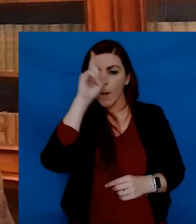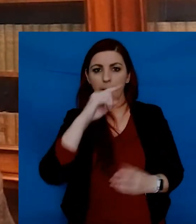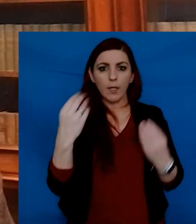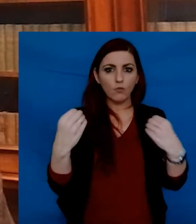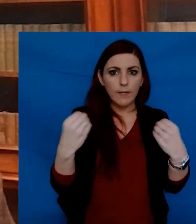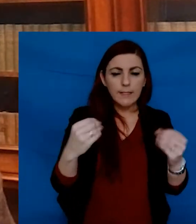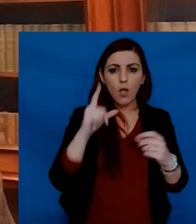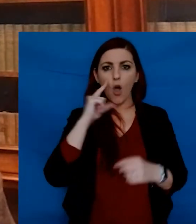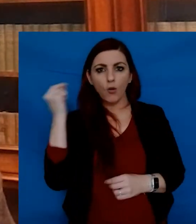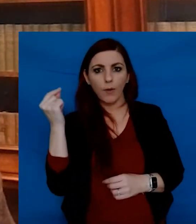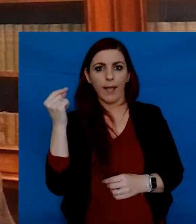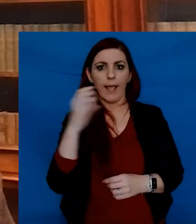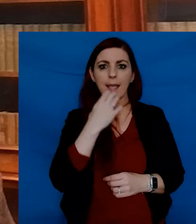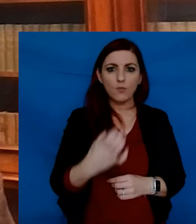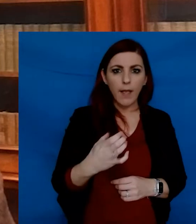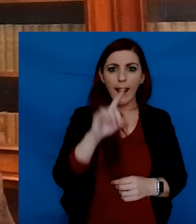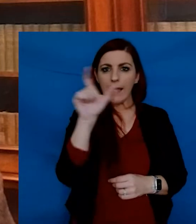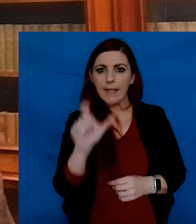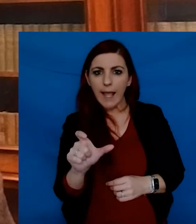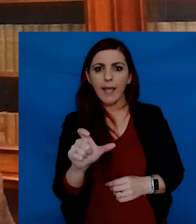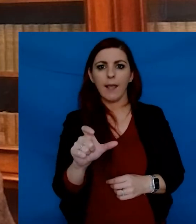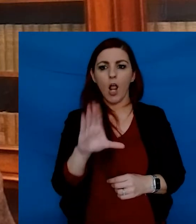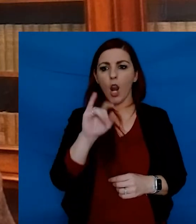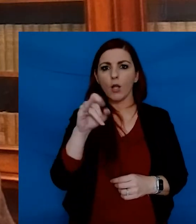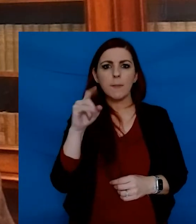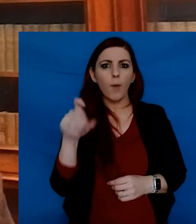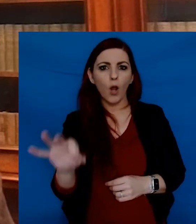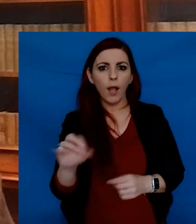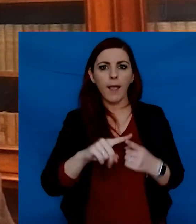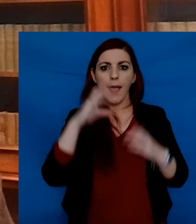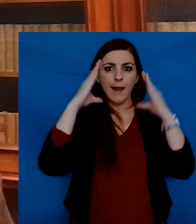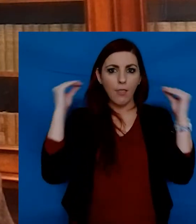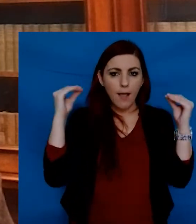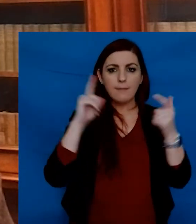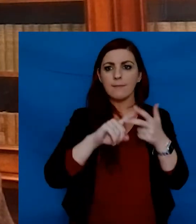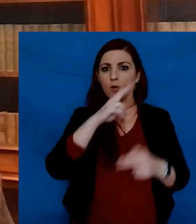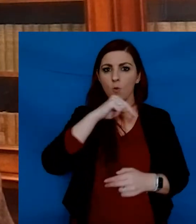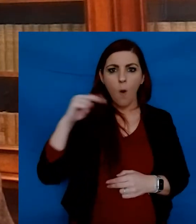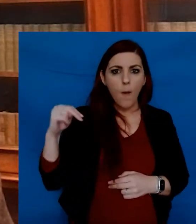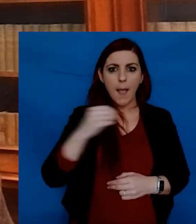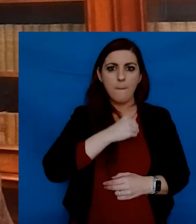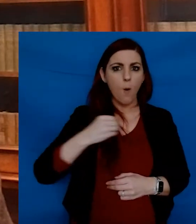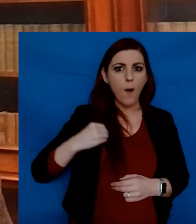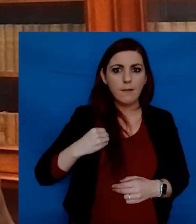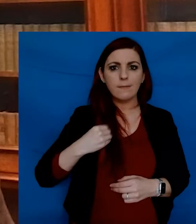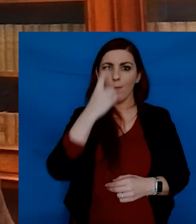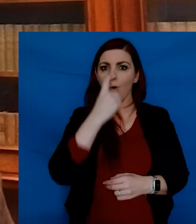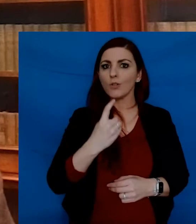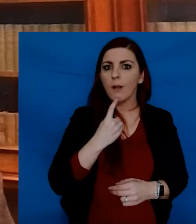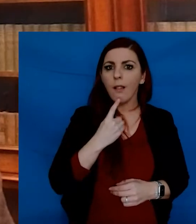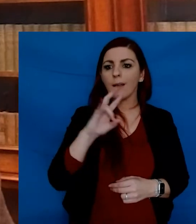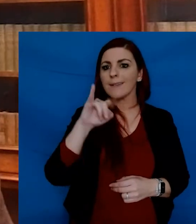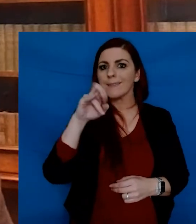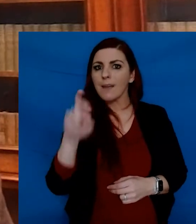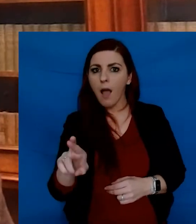Germany and Greece, from Hungary, Israel, Italy, from Luxembourg, the Netherlands, Norway and Poland, from